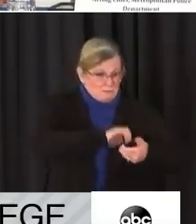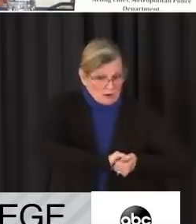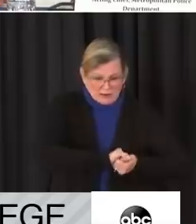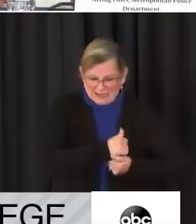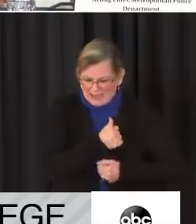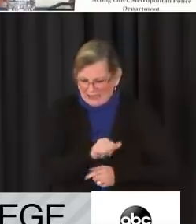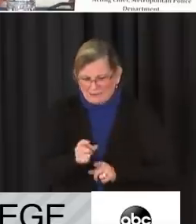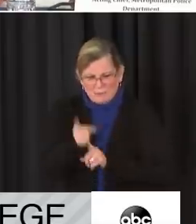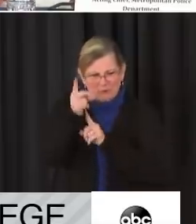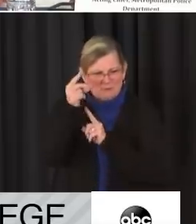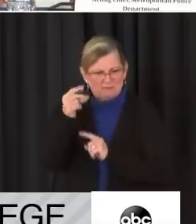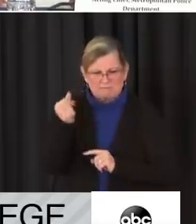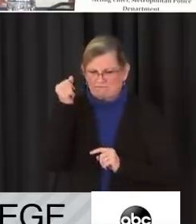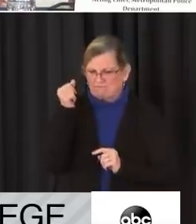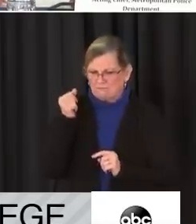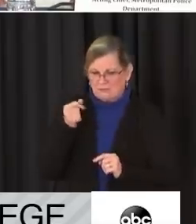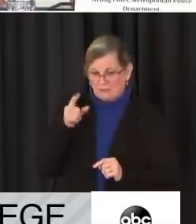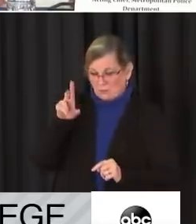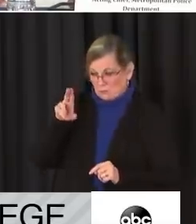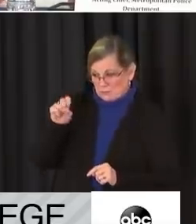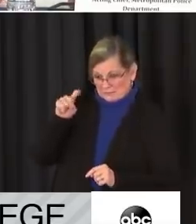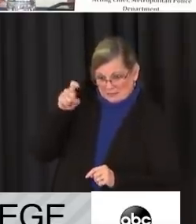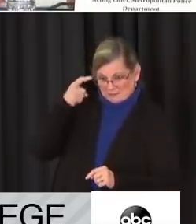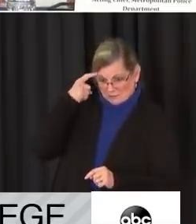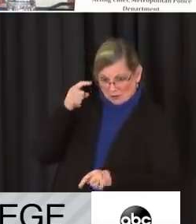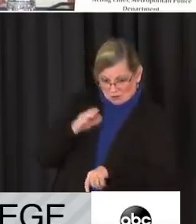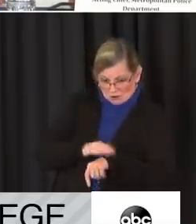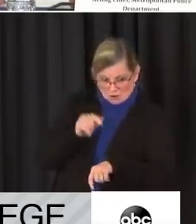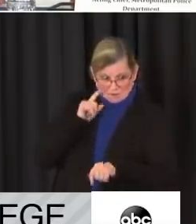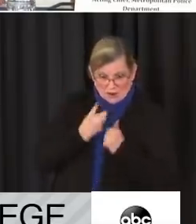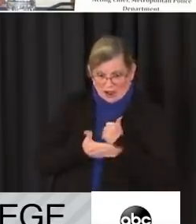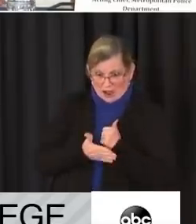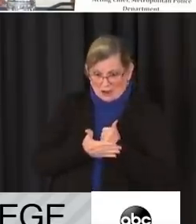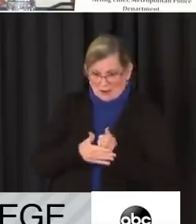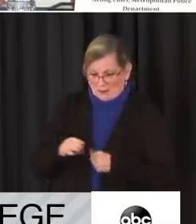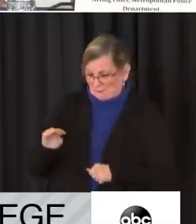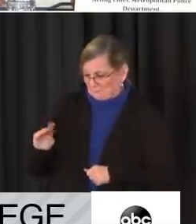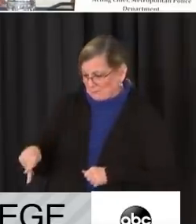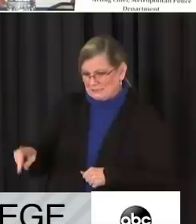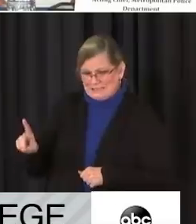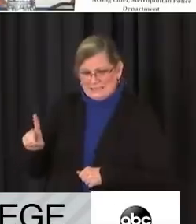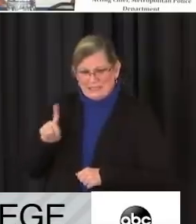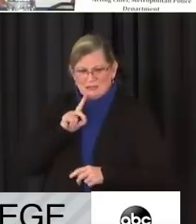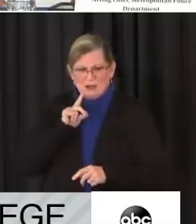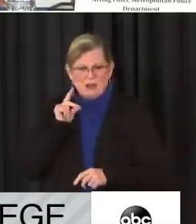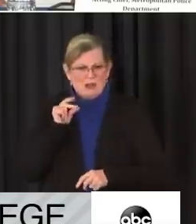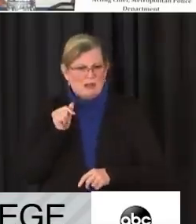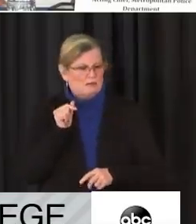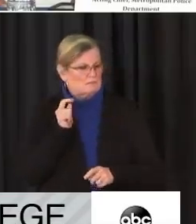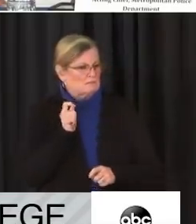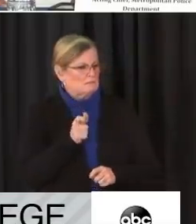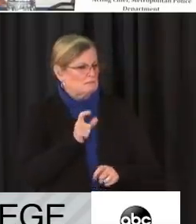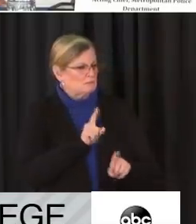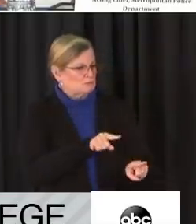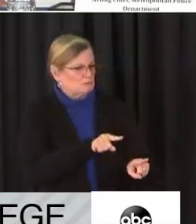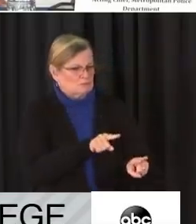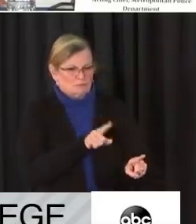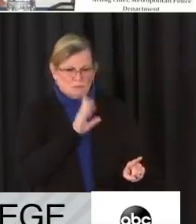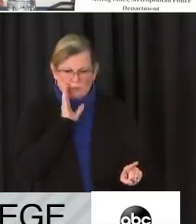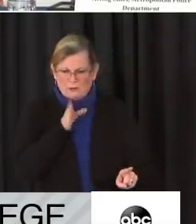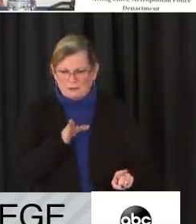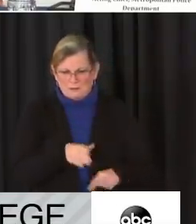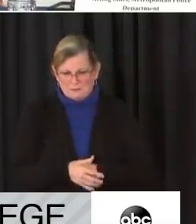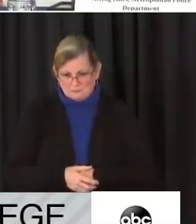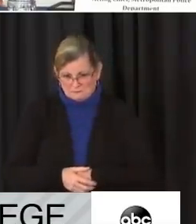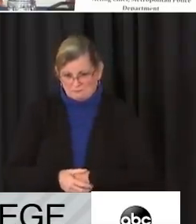any moment. Again, when U.S. Capitol Police called for assistance, MPD answered the call. I